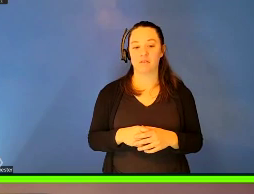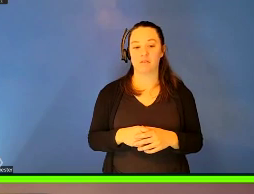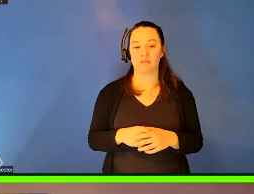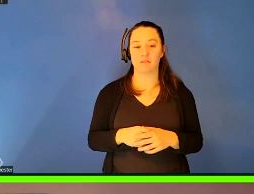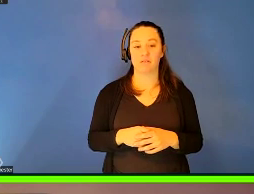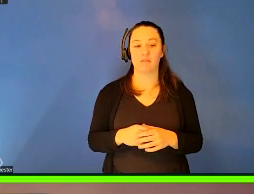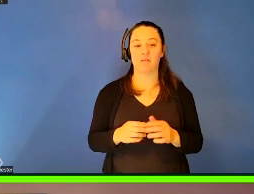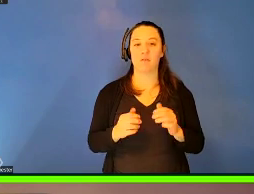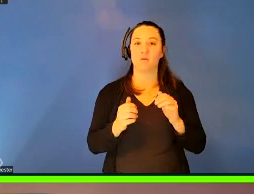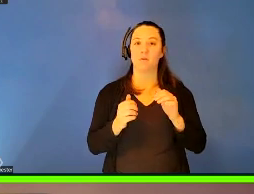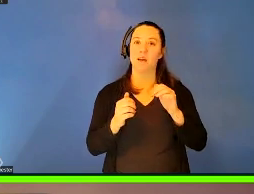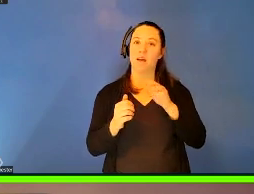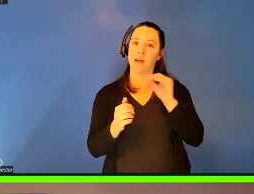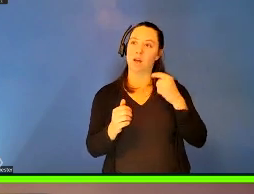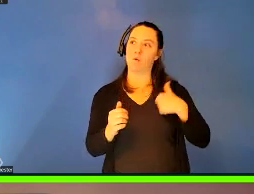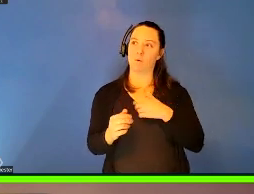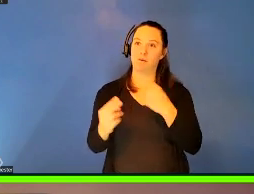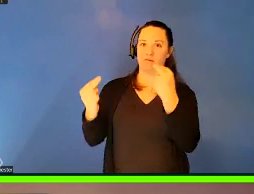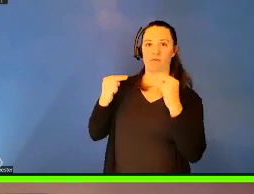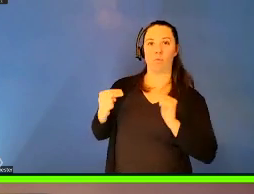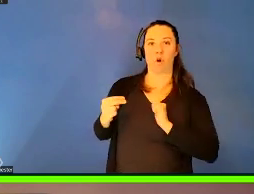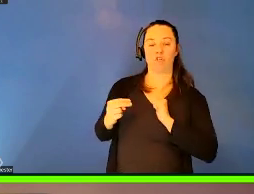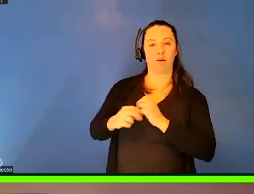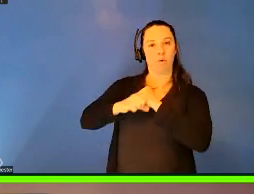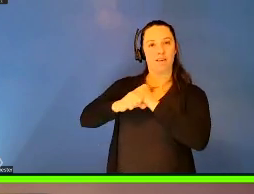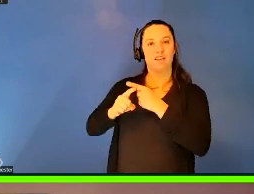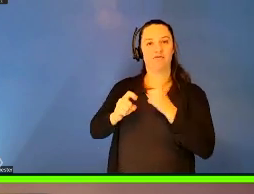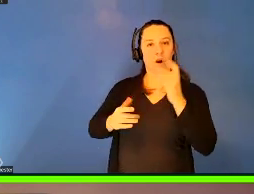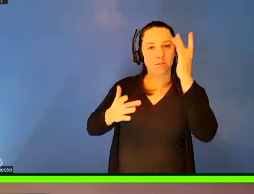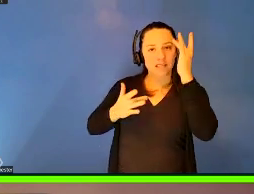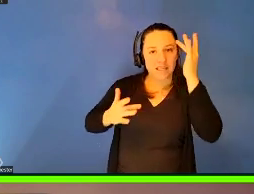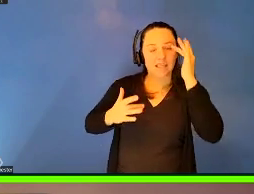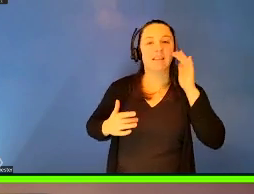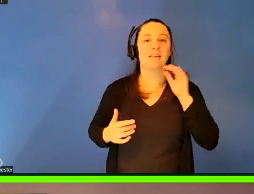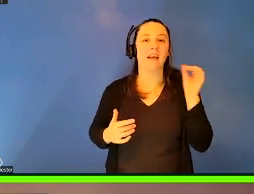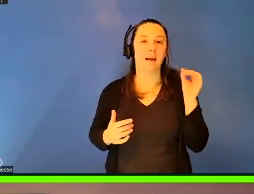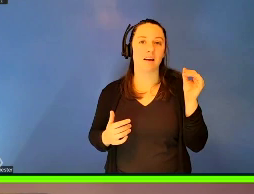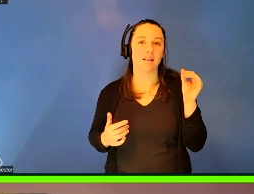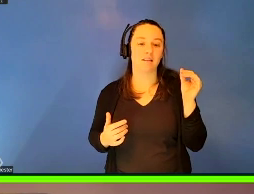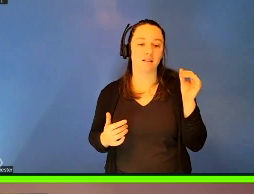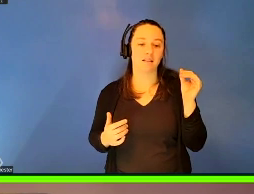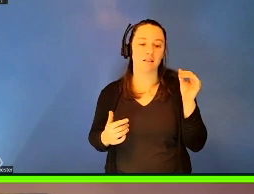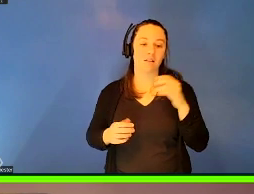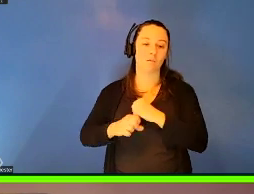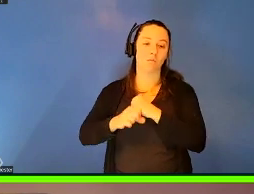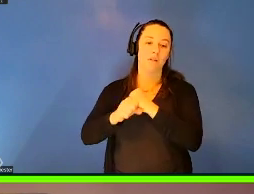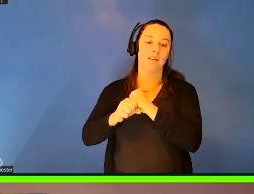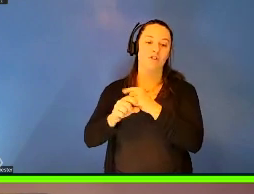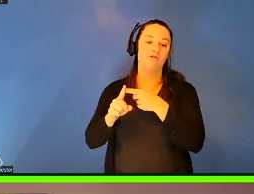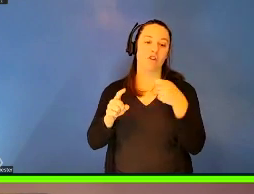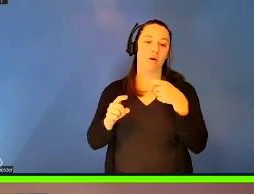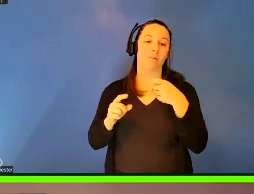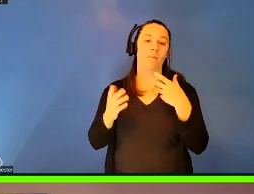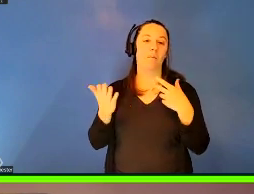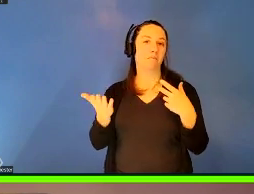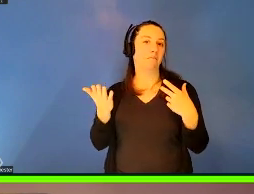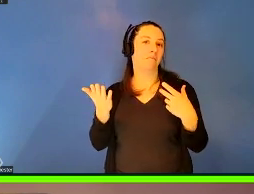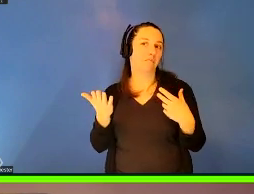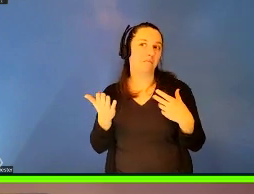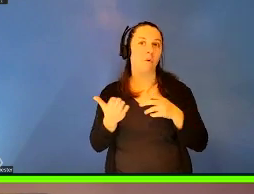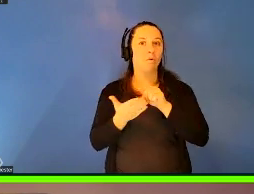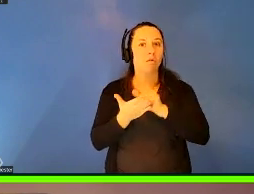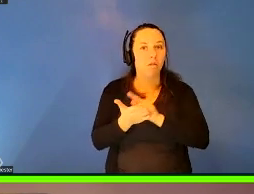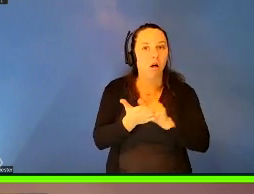protection from disease, but also our protection from the, um, regulatory effects perhaps of